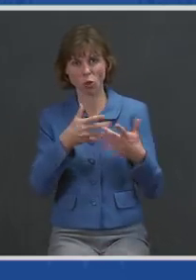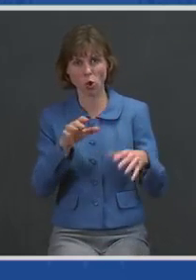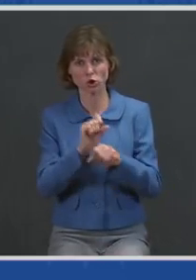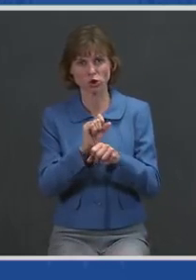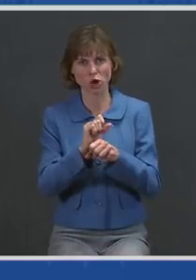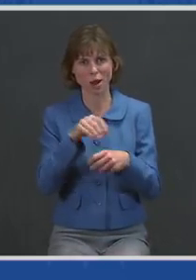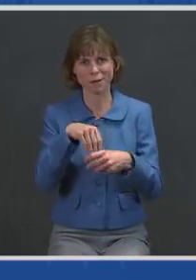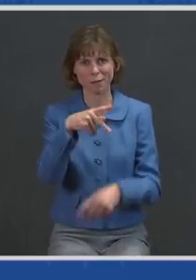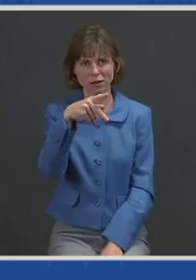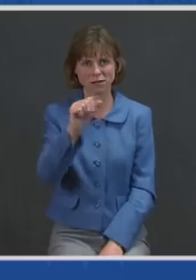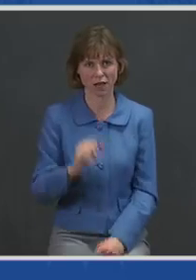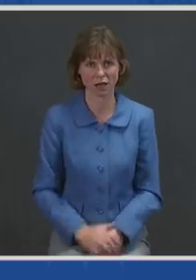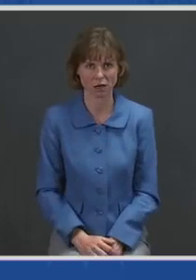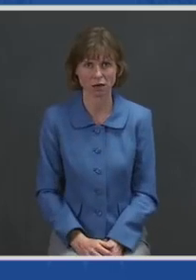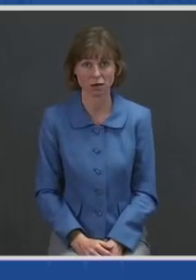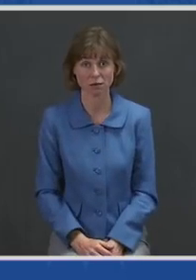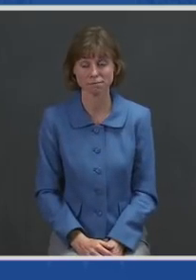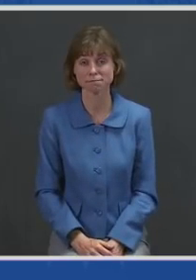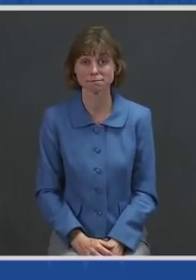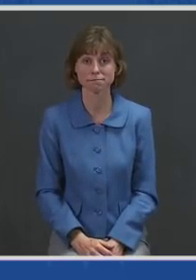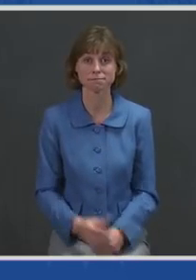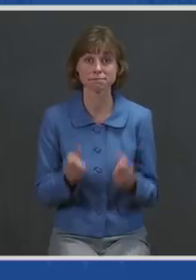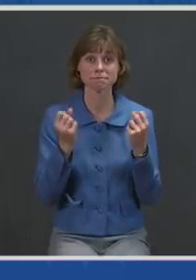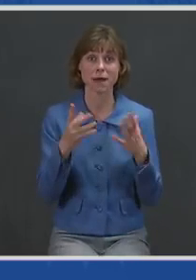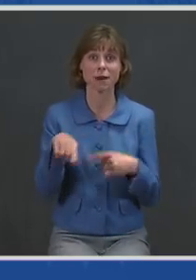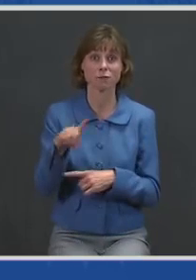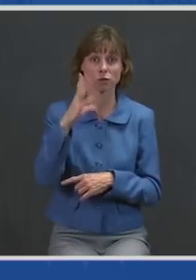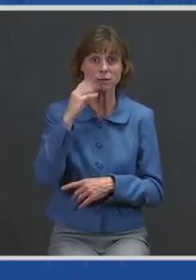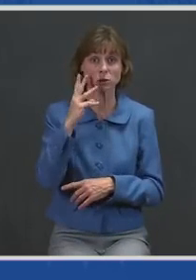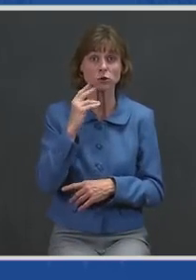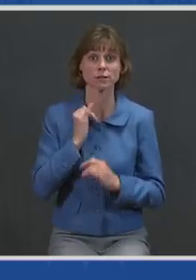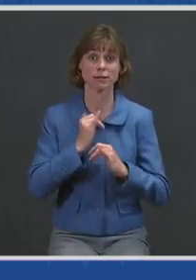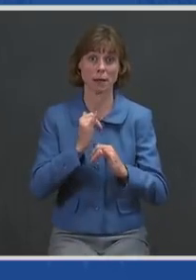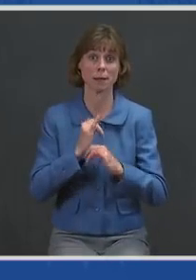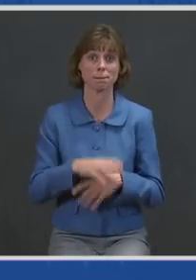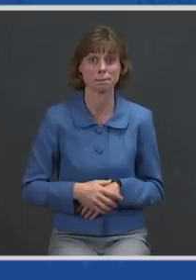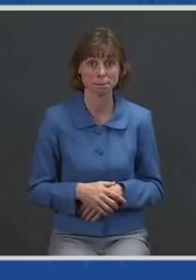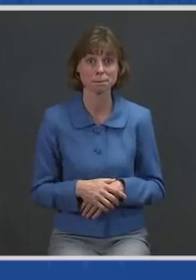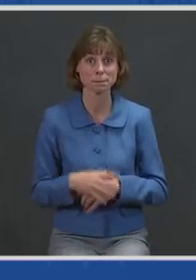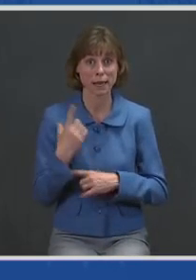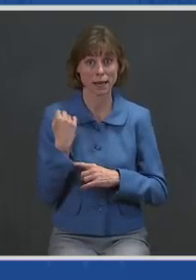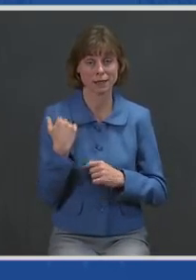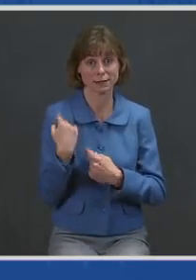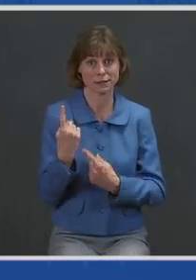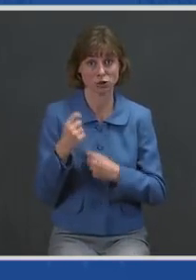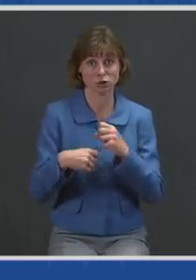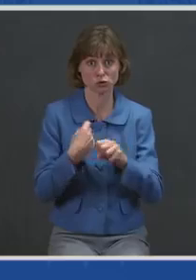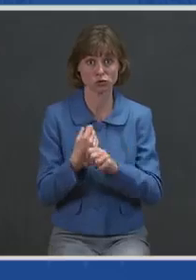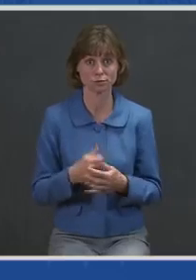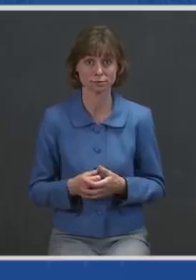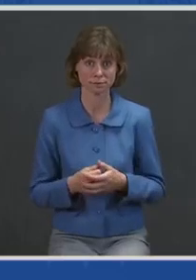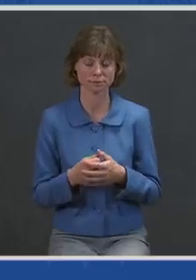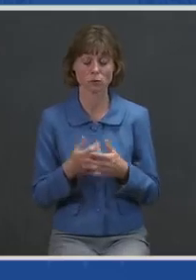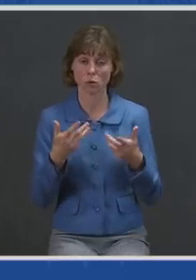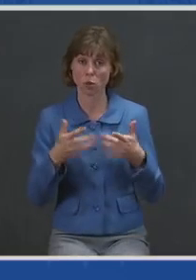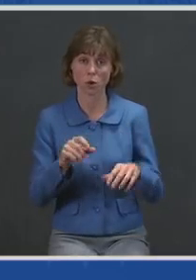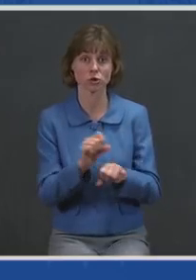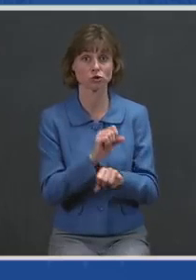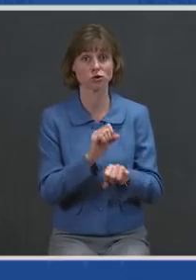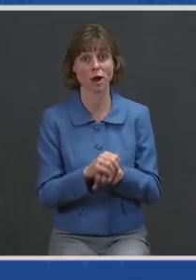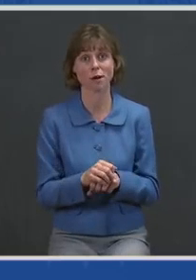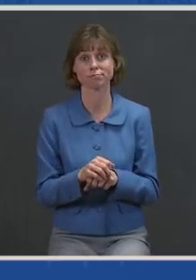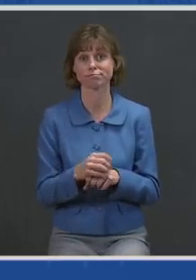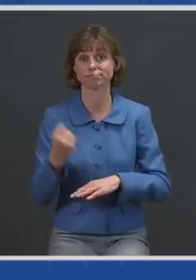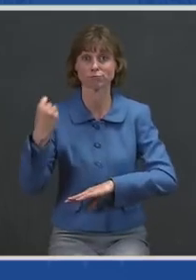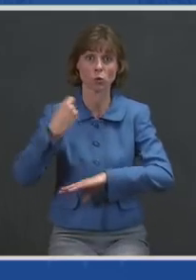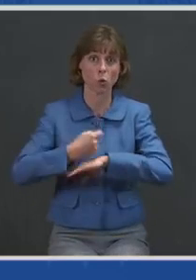so many of you have had to make that same walk this past year. You lost your job. You closed your business.